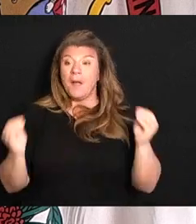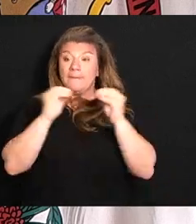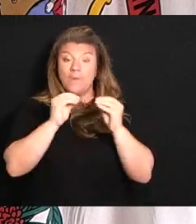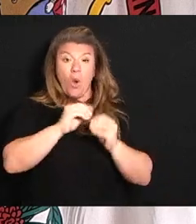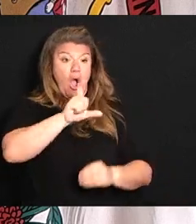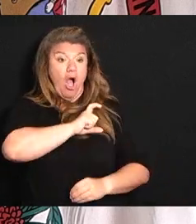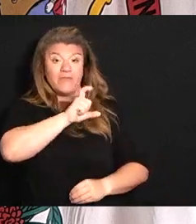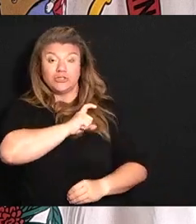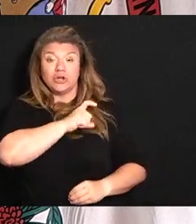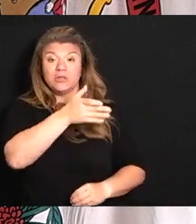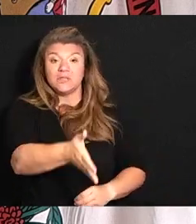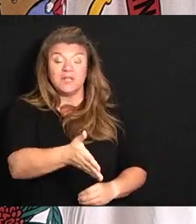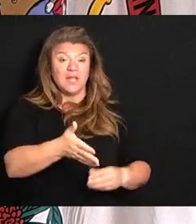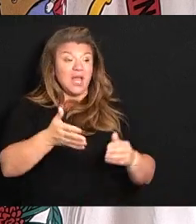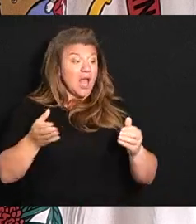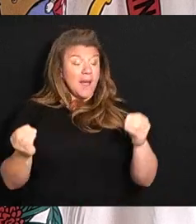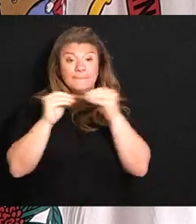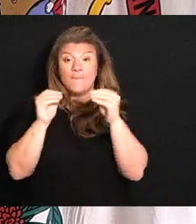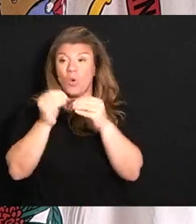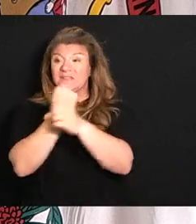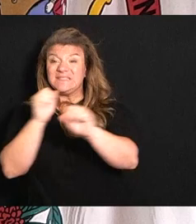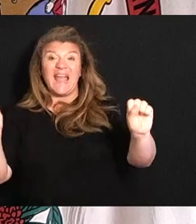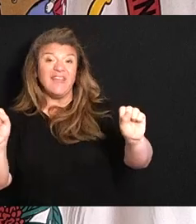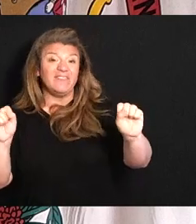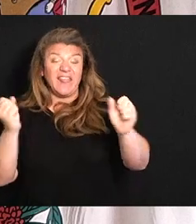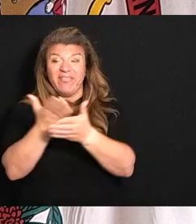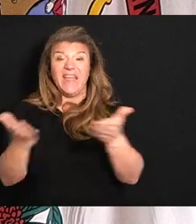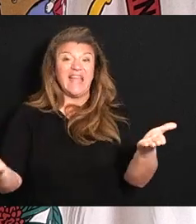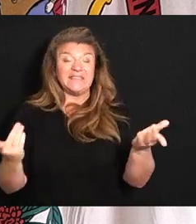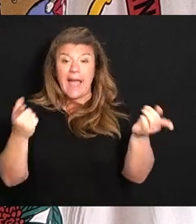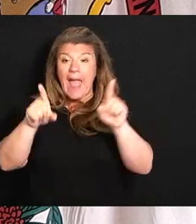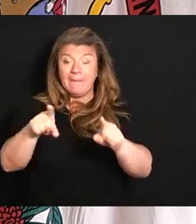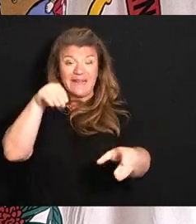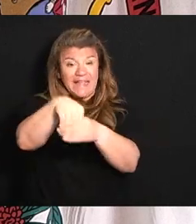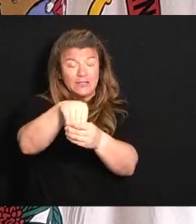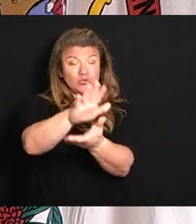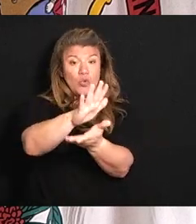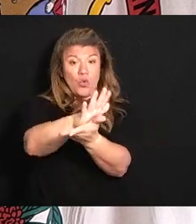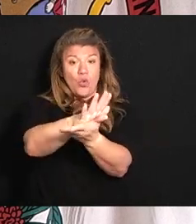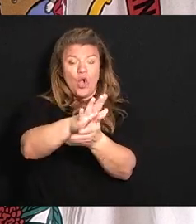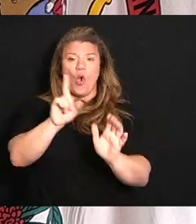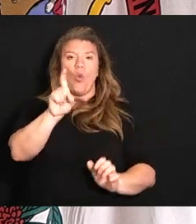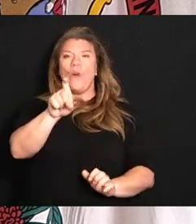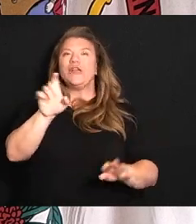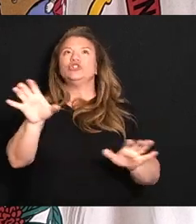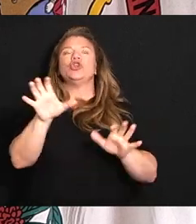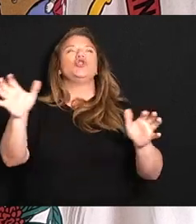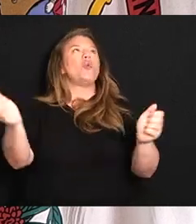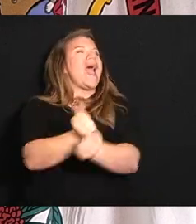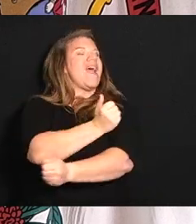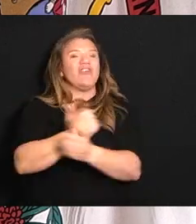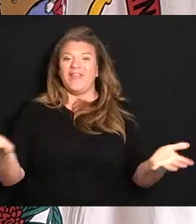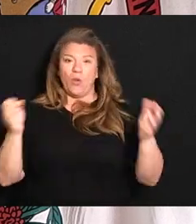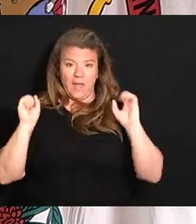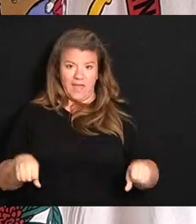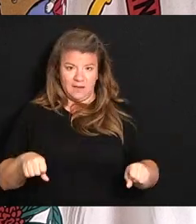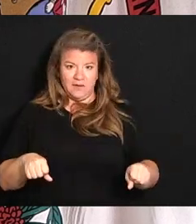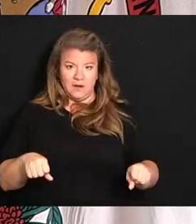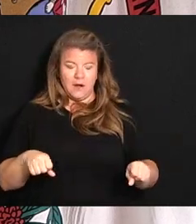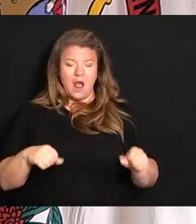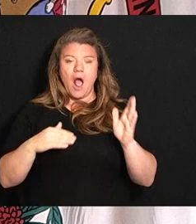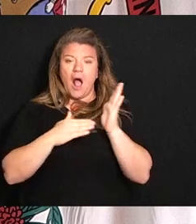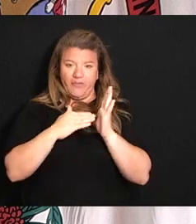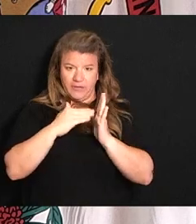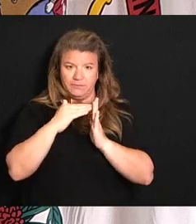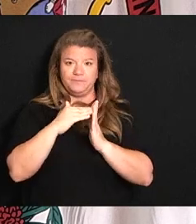in the schools, put all kinds of more safety, you know, features in our schools. We should do anything and everything we possibly can all the